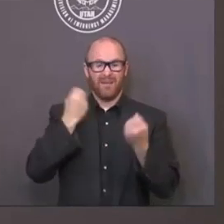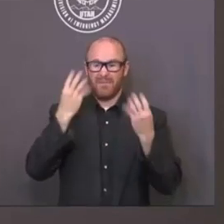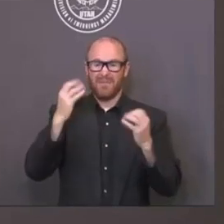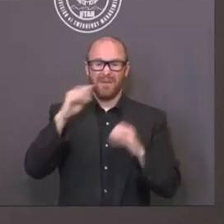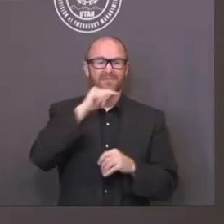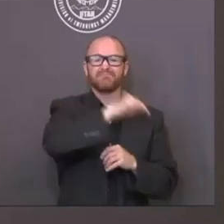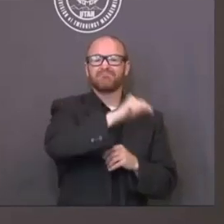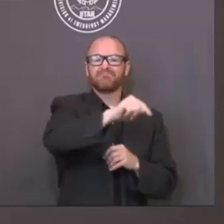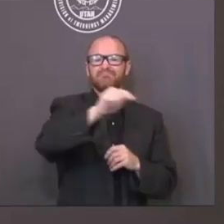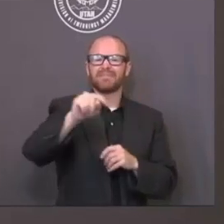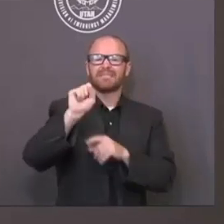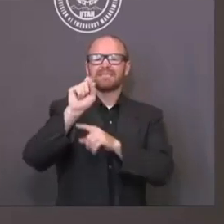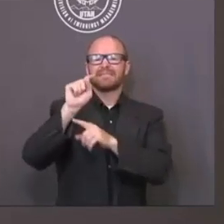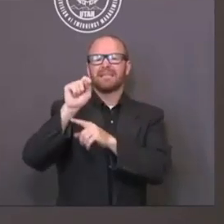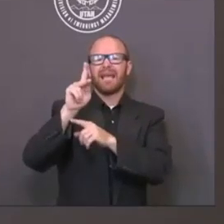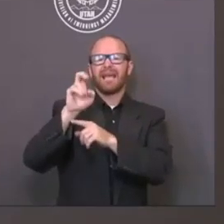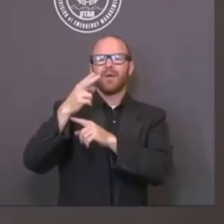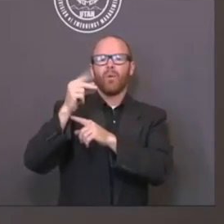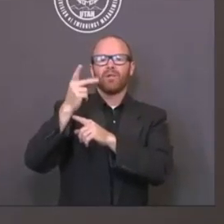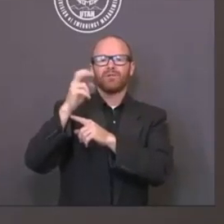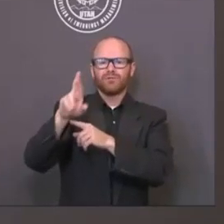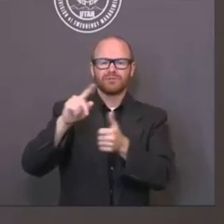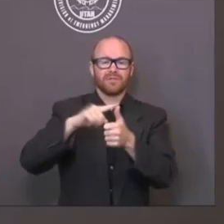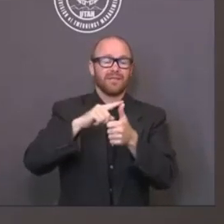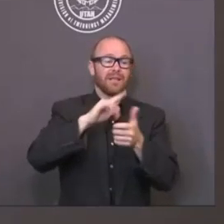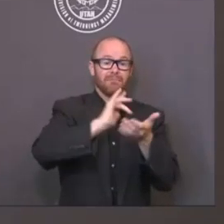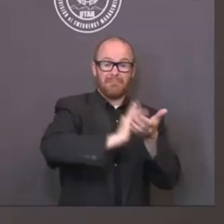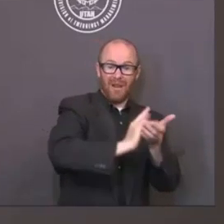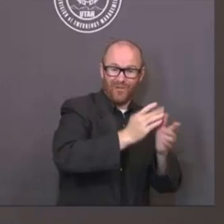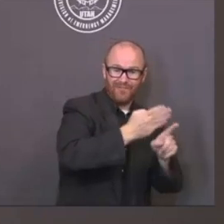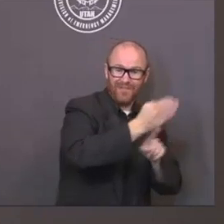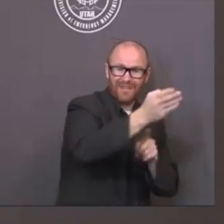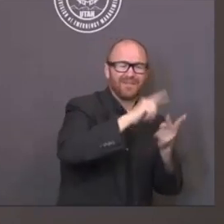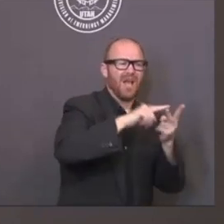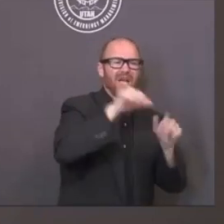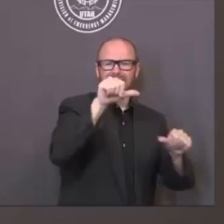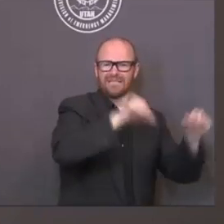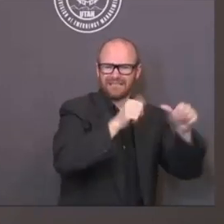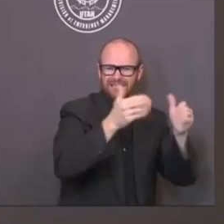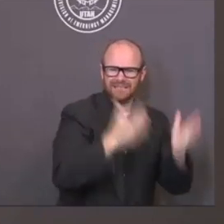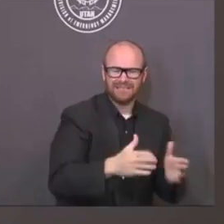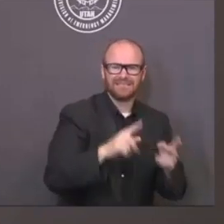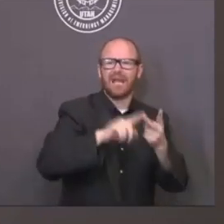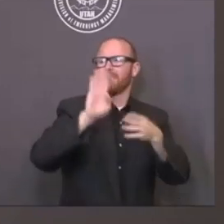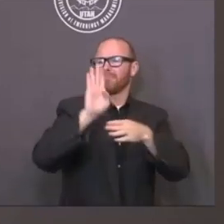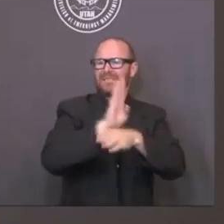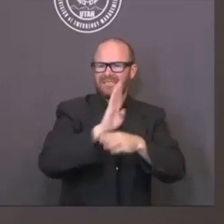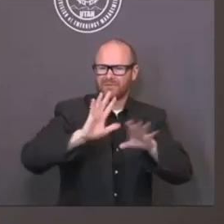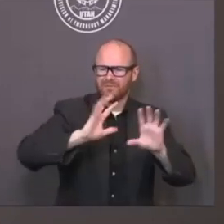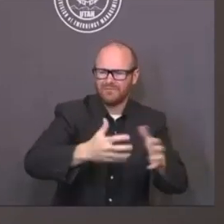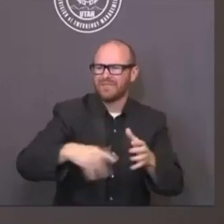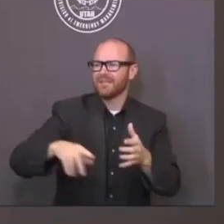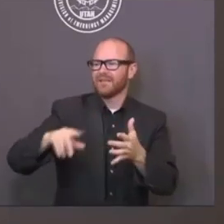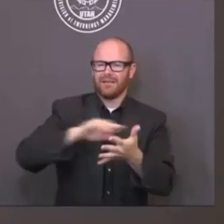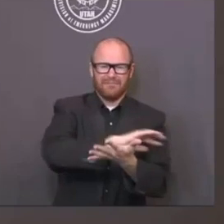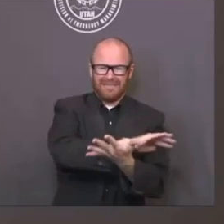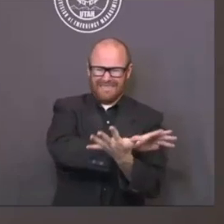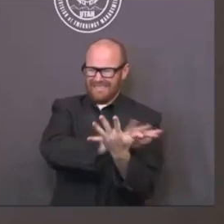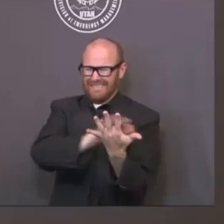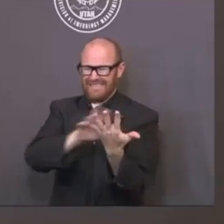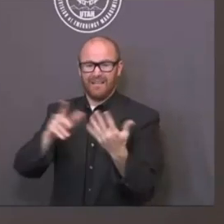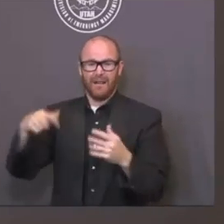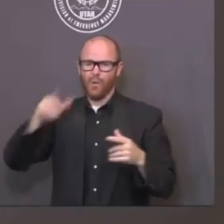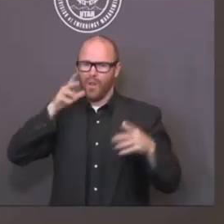the number crunchers, the medical advisors, the scientists, and make sure that we understand the data